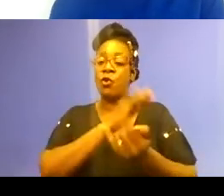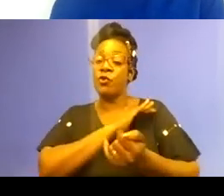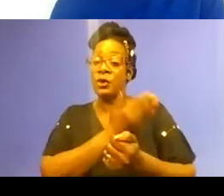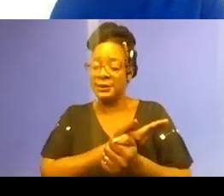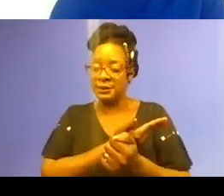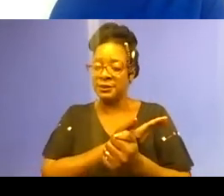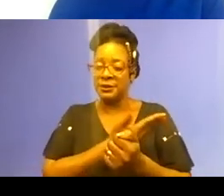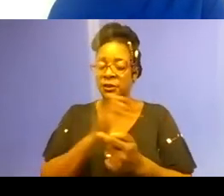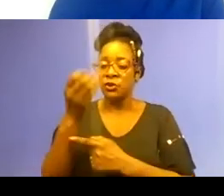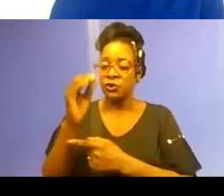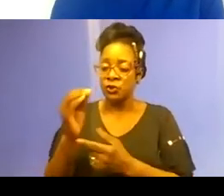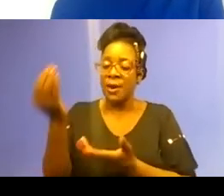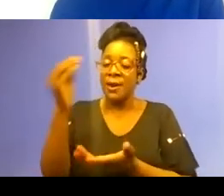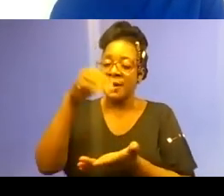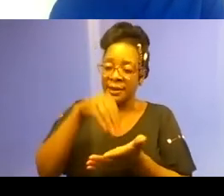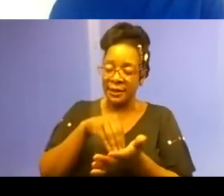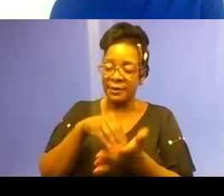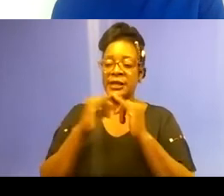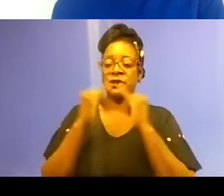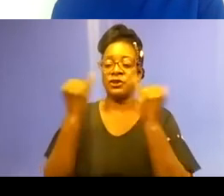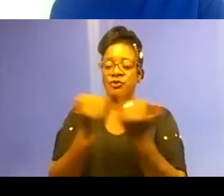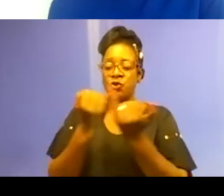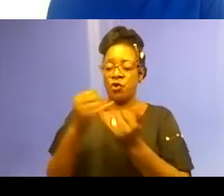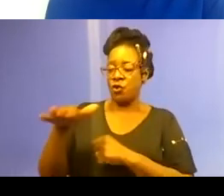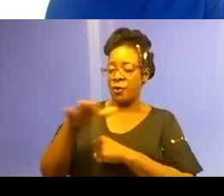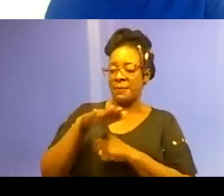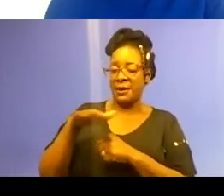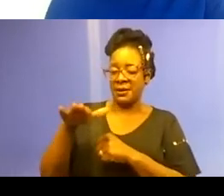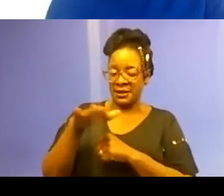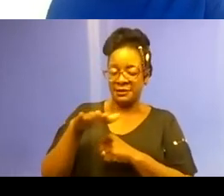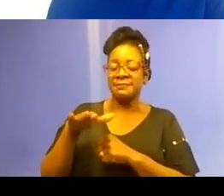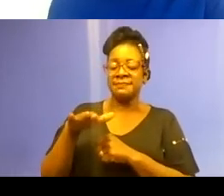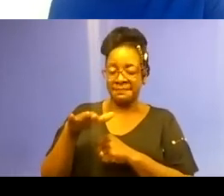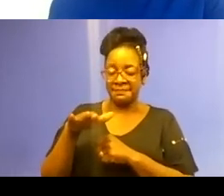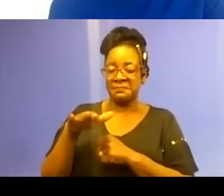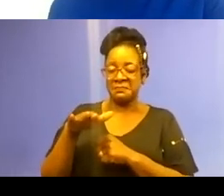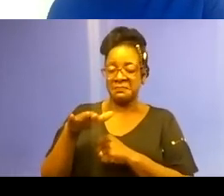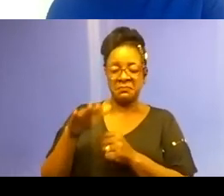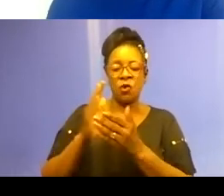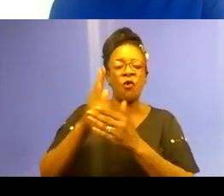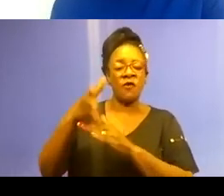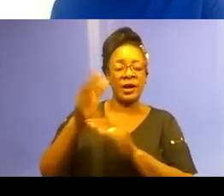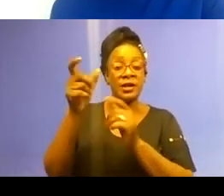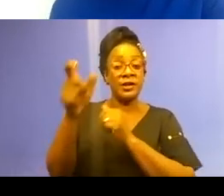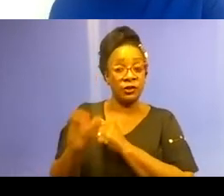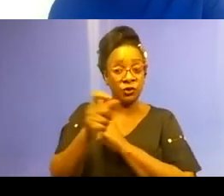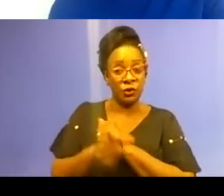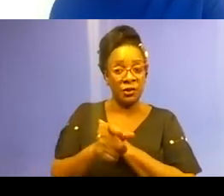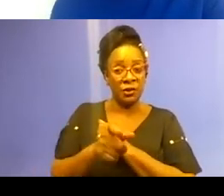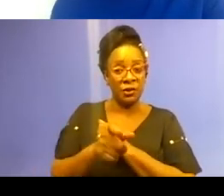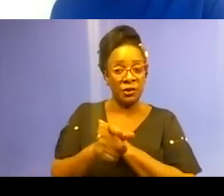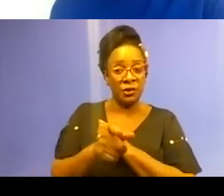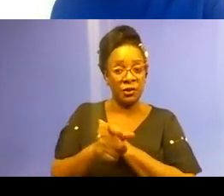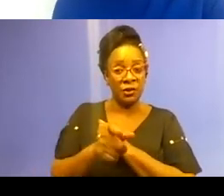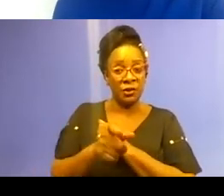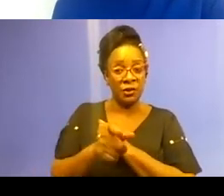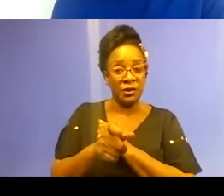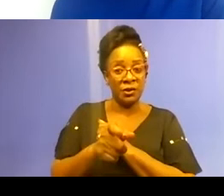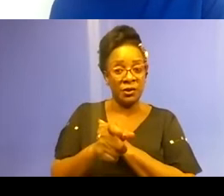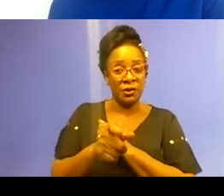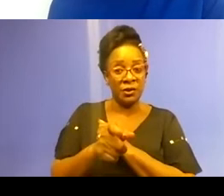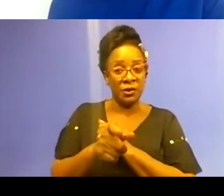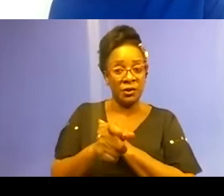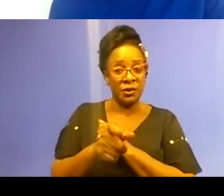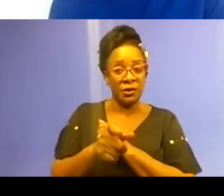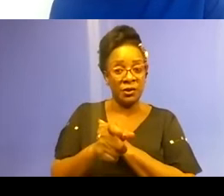institutional domain, this goes beyond individuals. And so this also includes institutional authorities